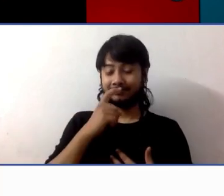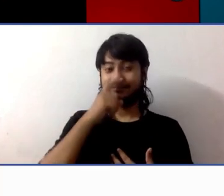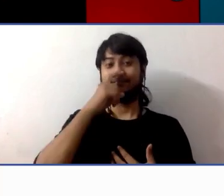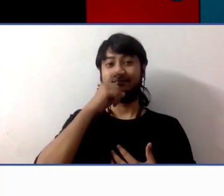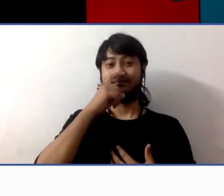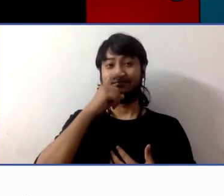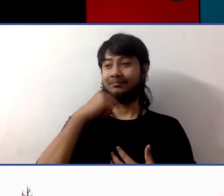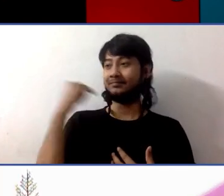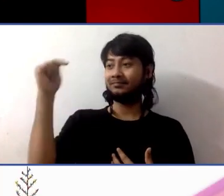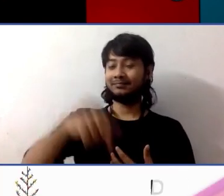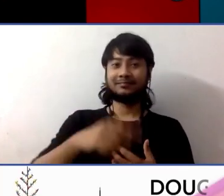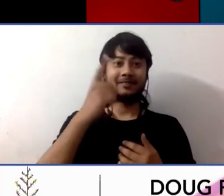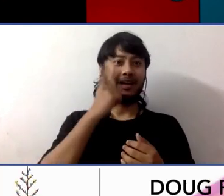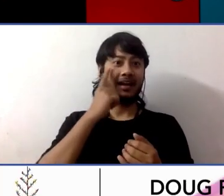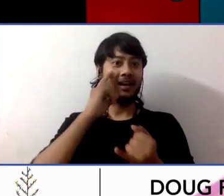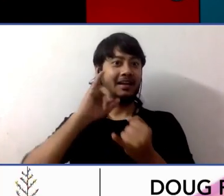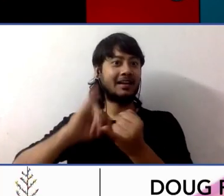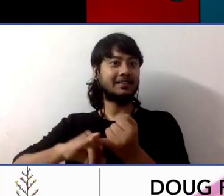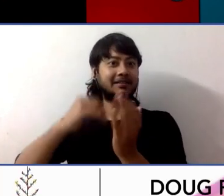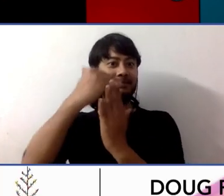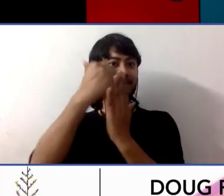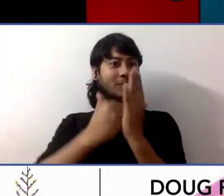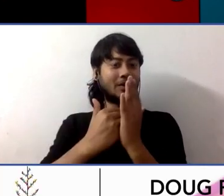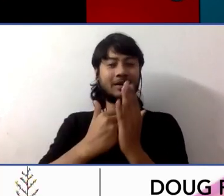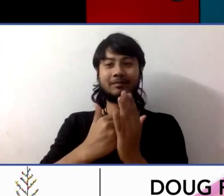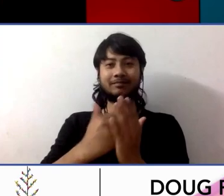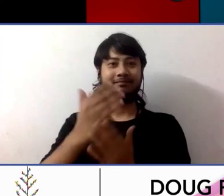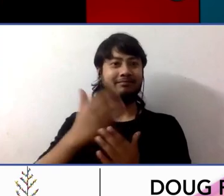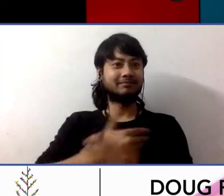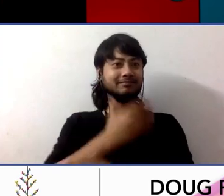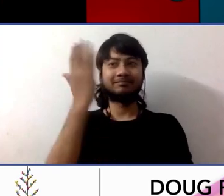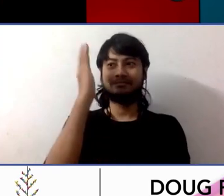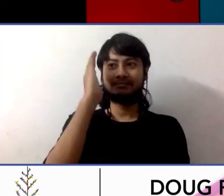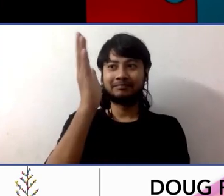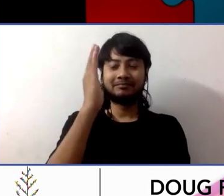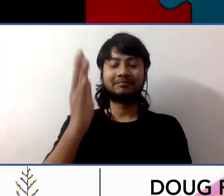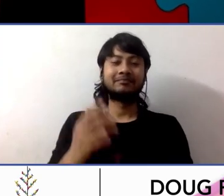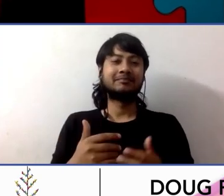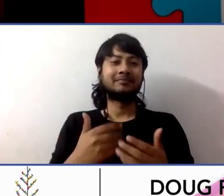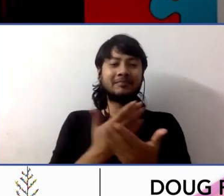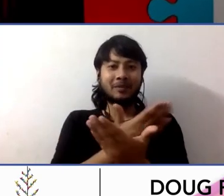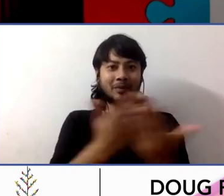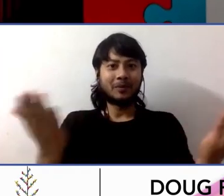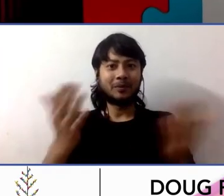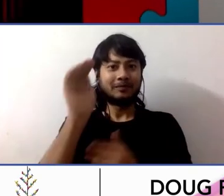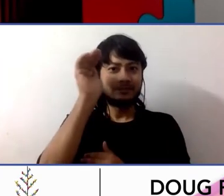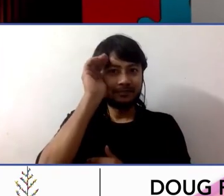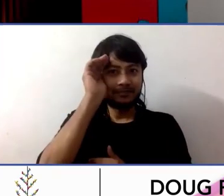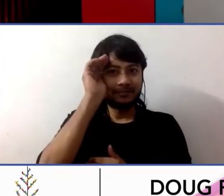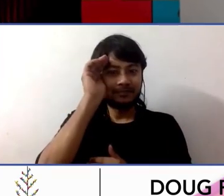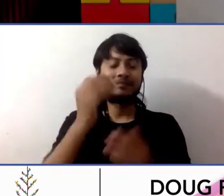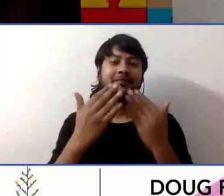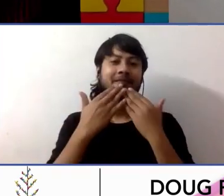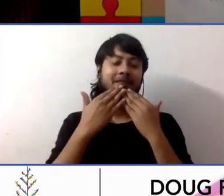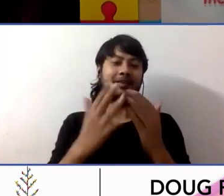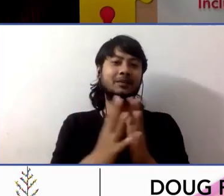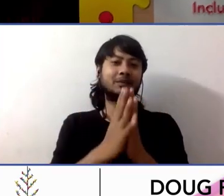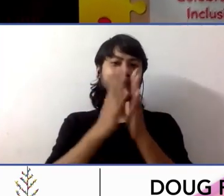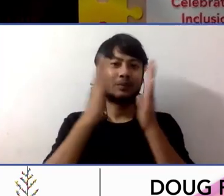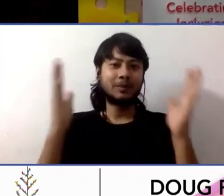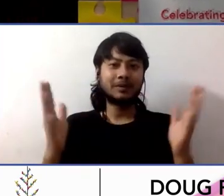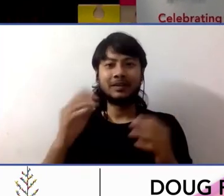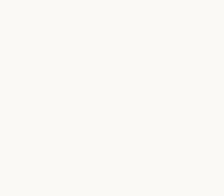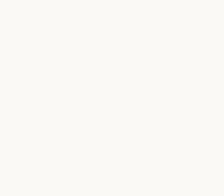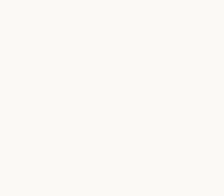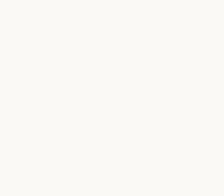and it's an honor to get to address all of you today. Thank you so much, you so and to a successful India Inclusion Summit